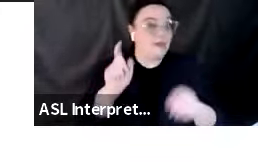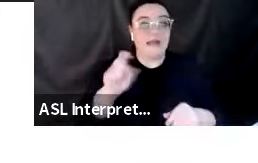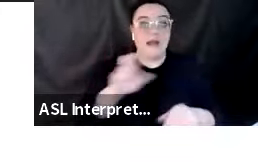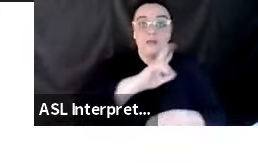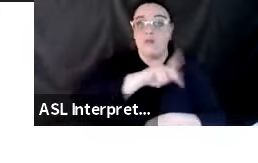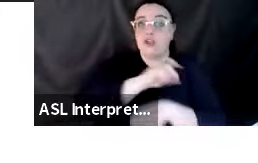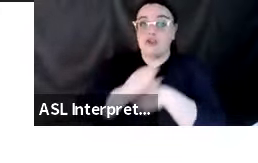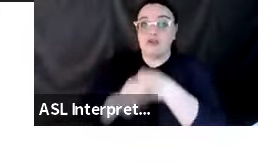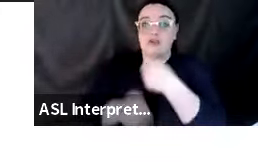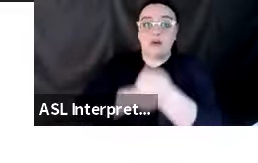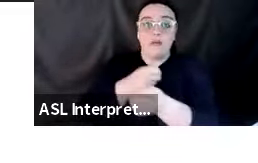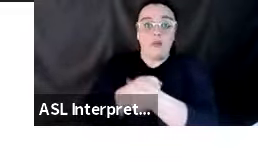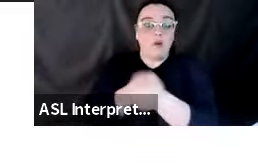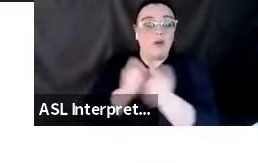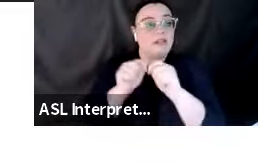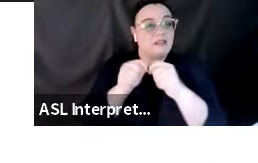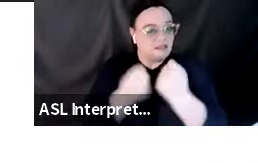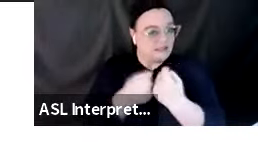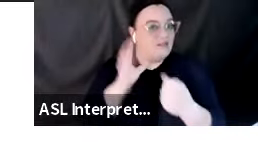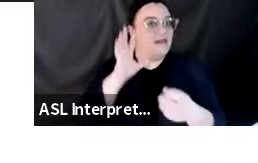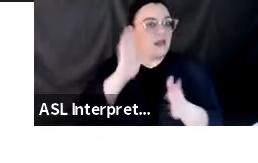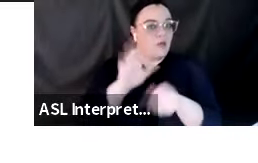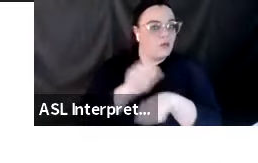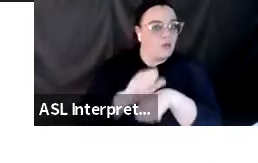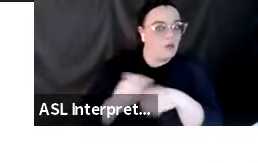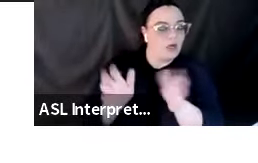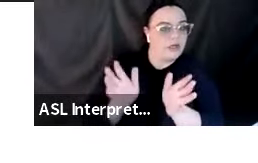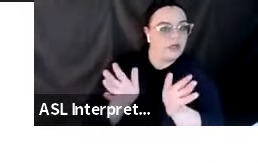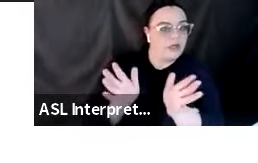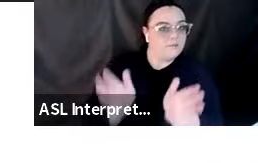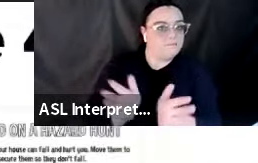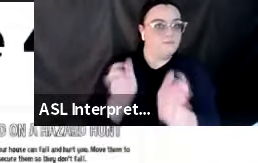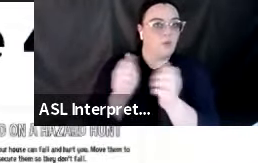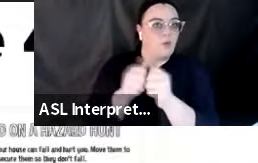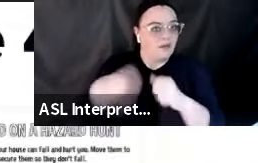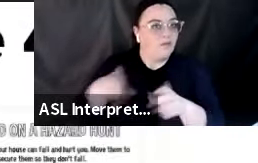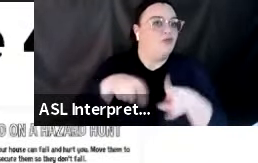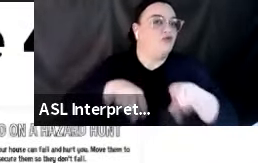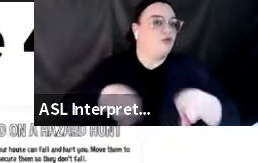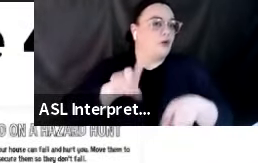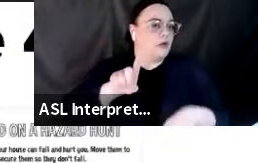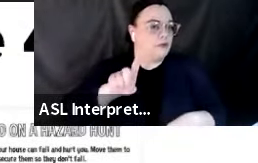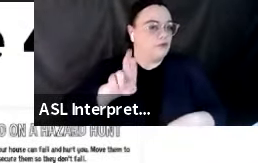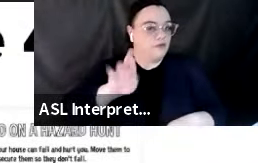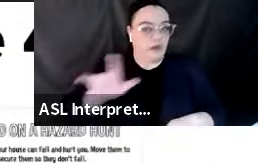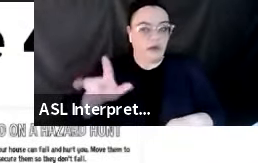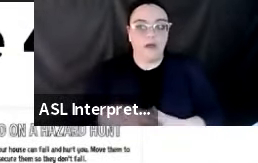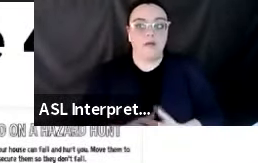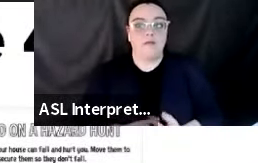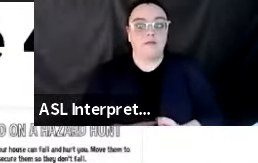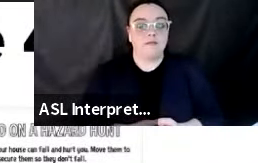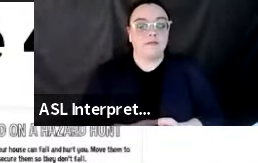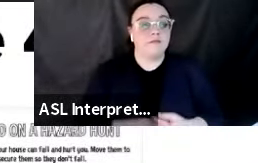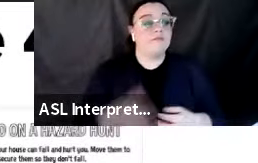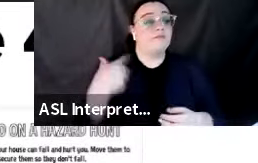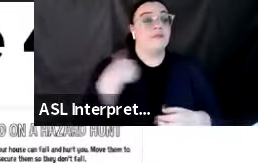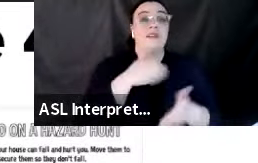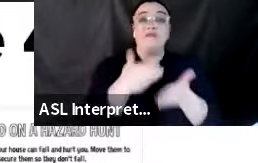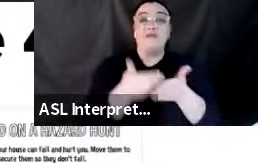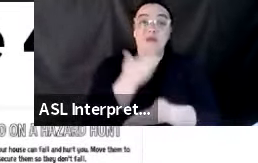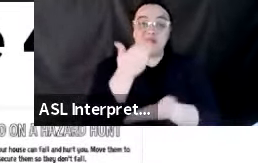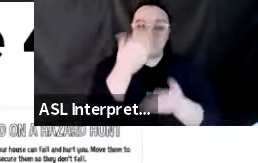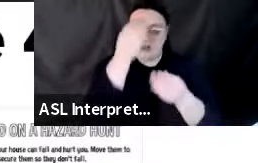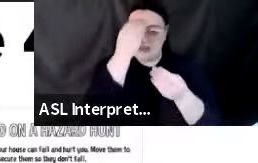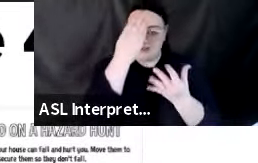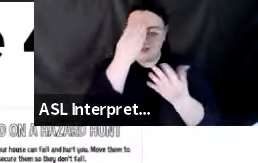that will be working with them and supporting them during the drill. We do have new materials for children age four